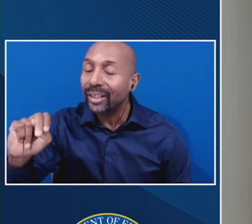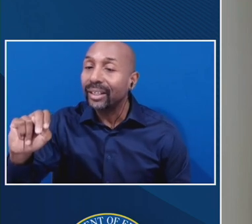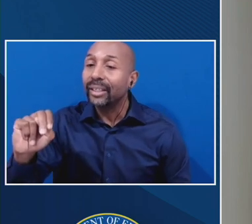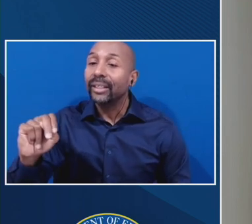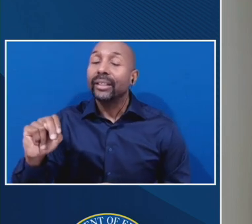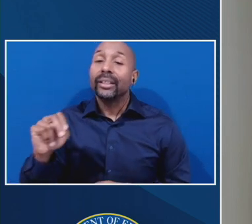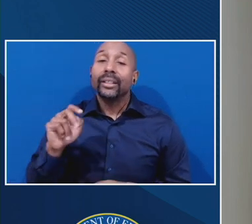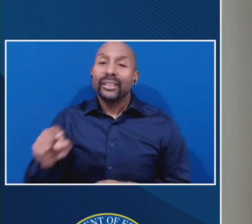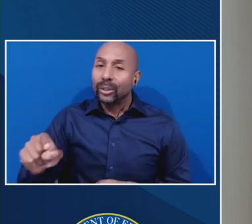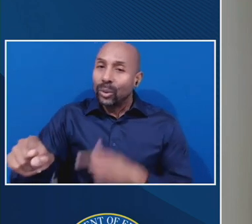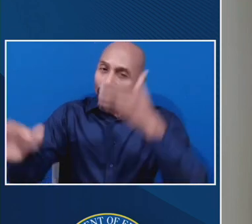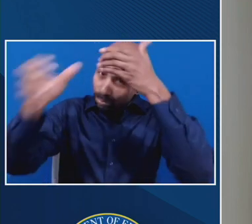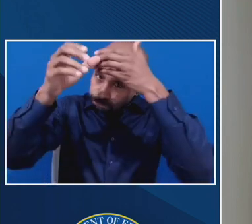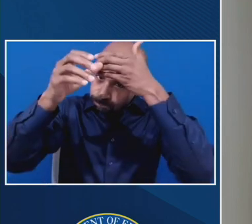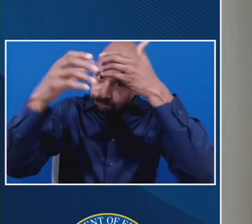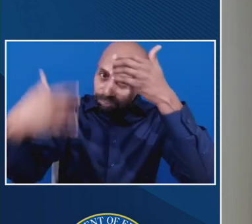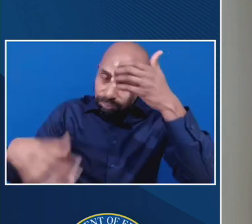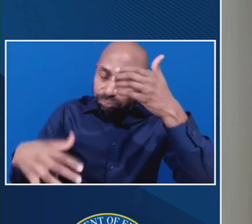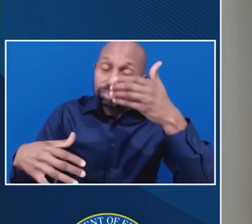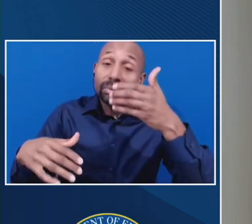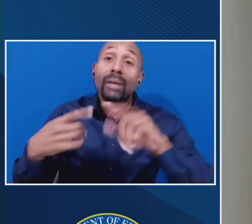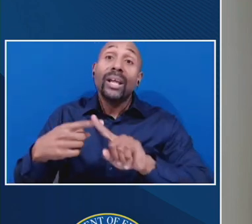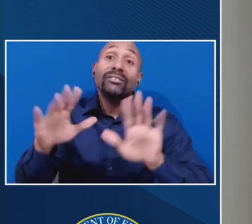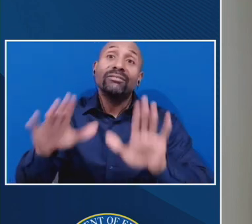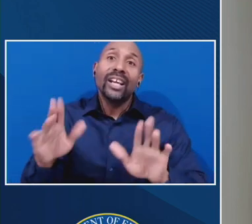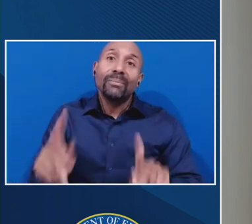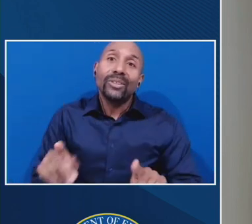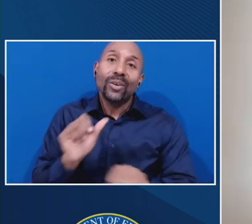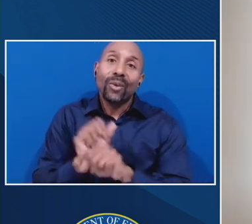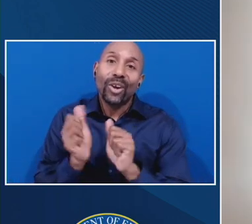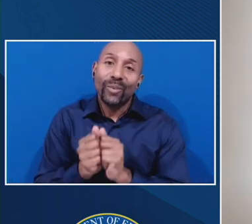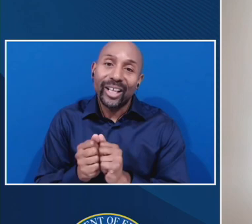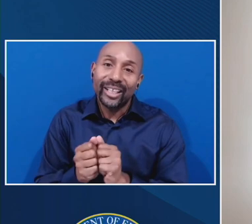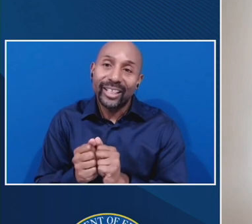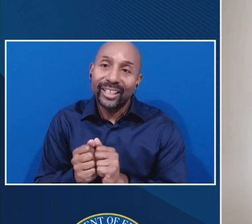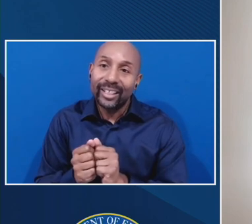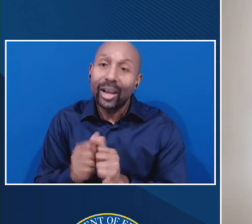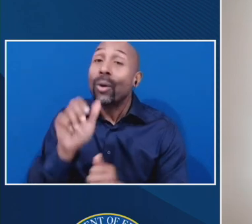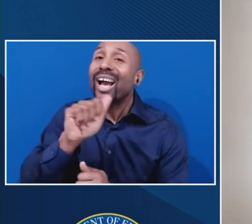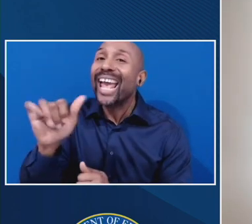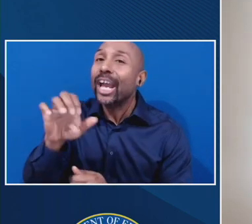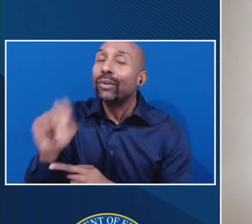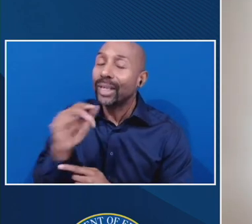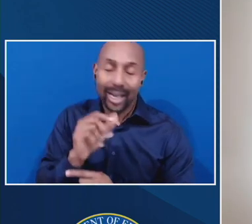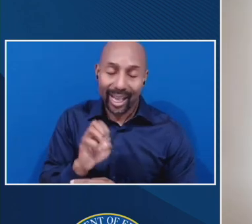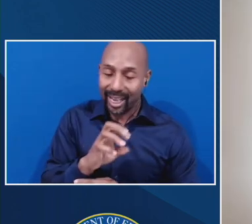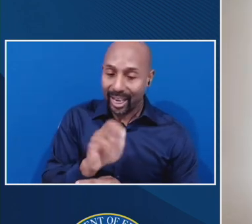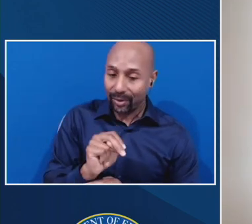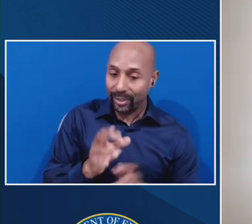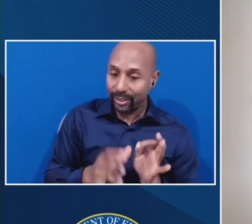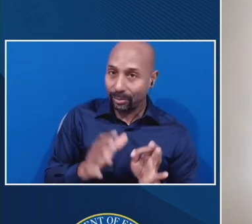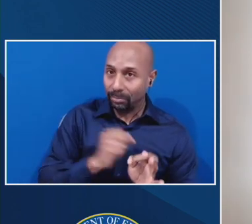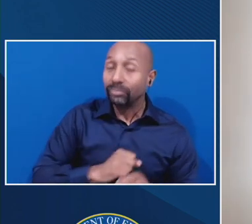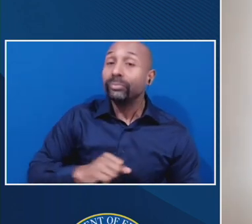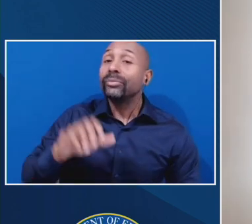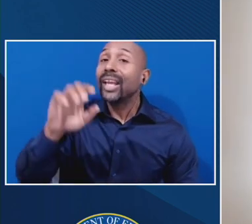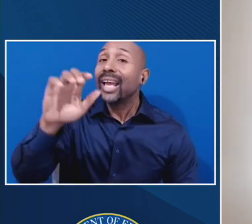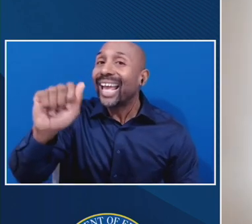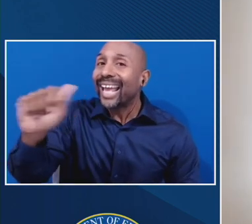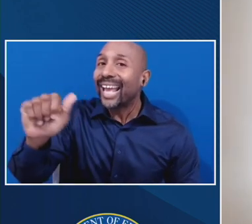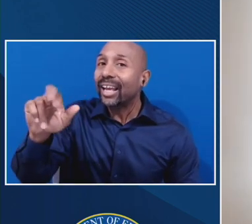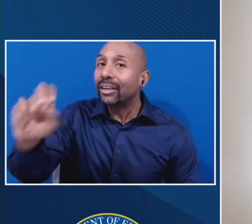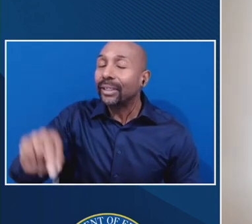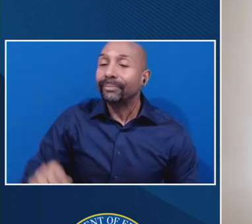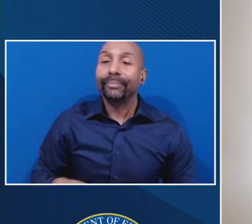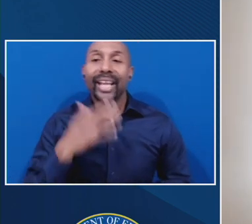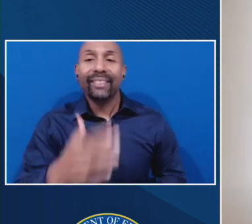knowledgeable and great person to work with. Thank you, David. And I'm so happy to be here with you all today. I recognize